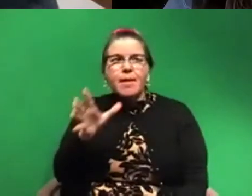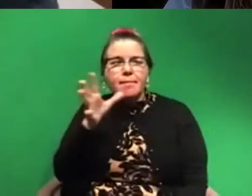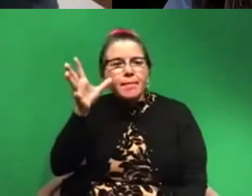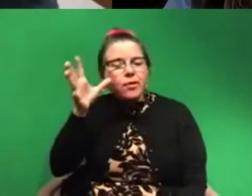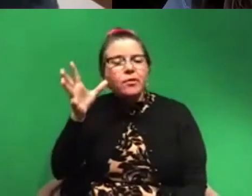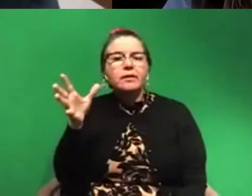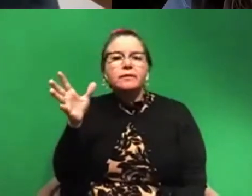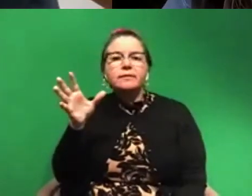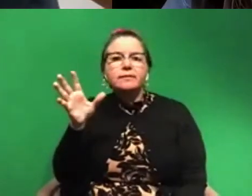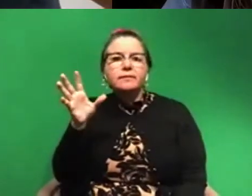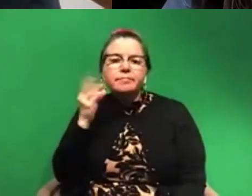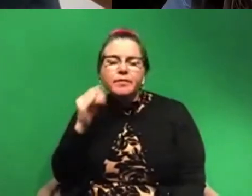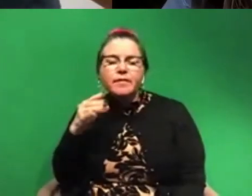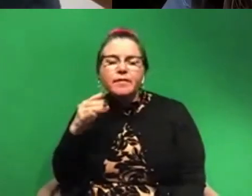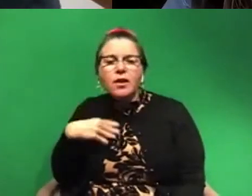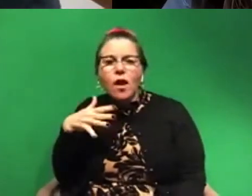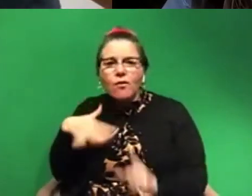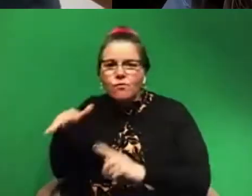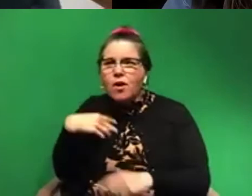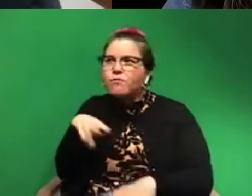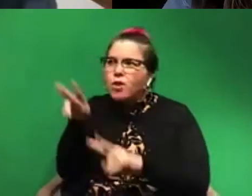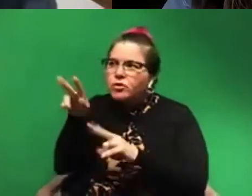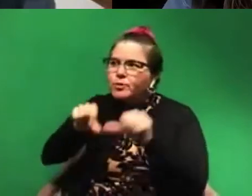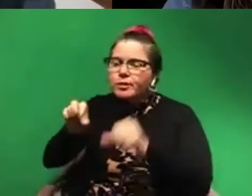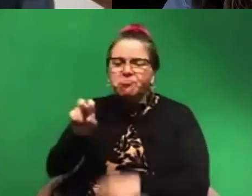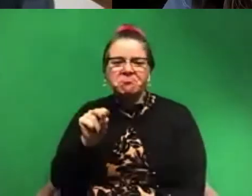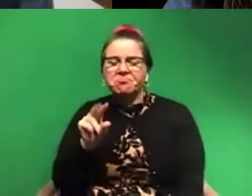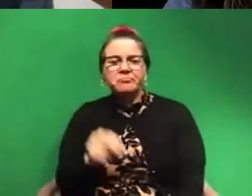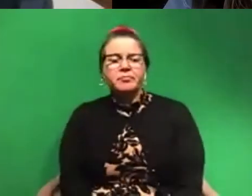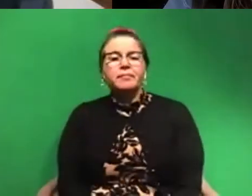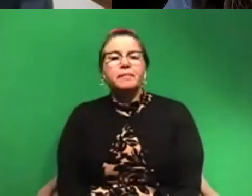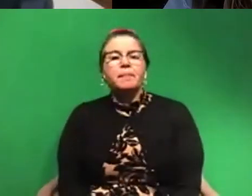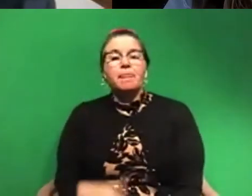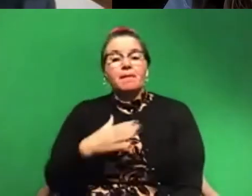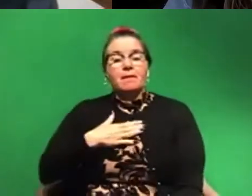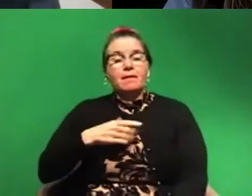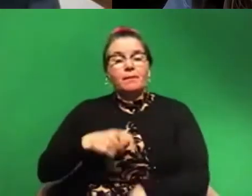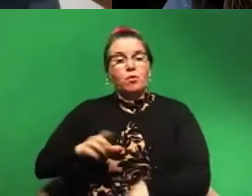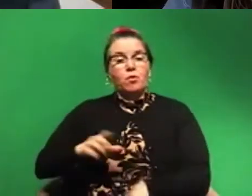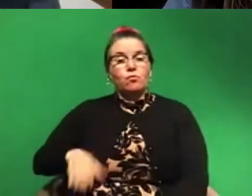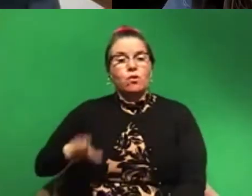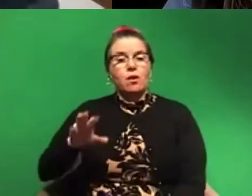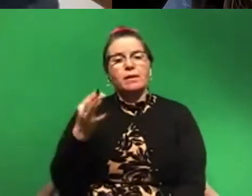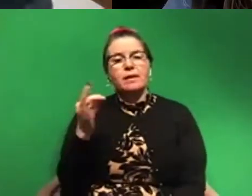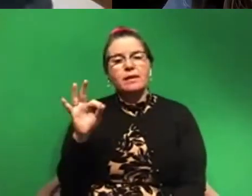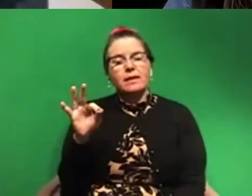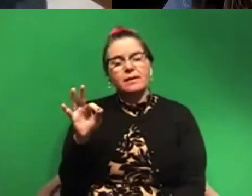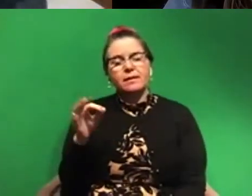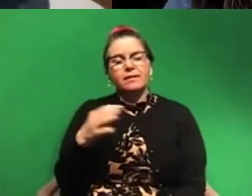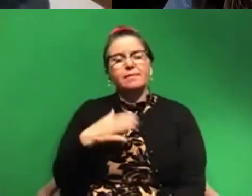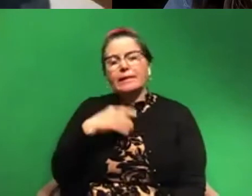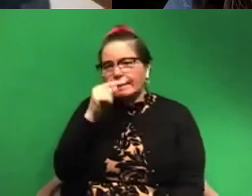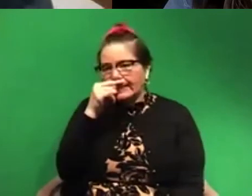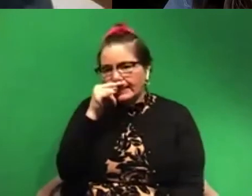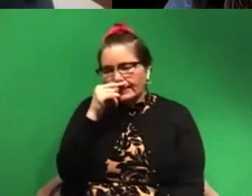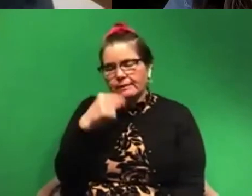them when they were doing science. In the era that I grew up, which was the 19, when I was a kid, uh, little kid, um, was